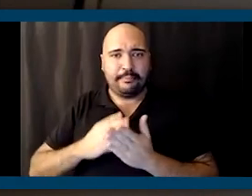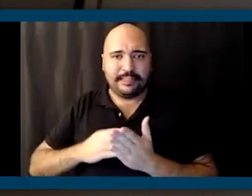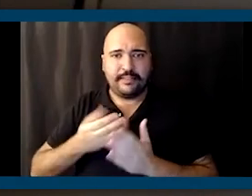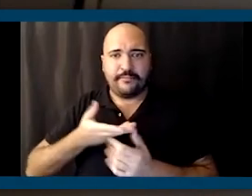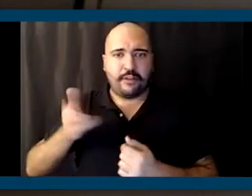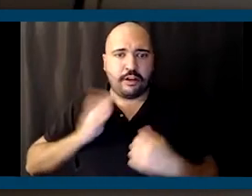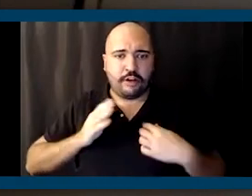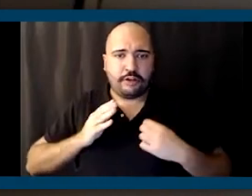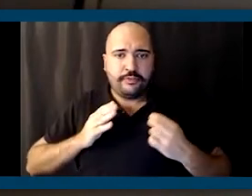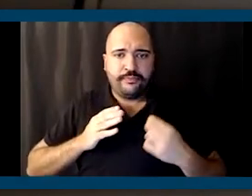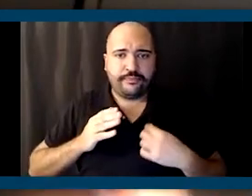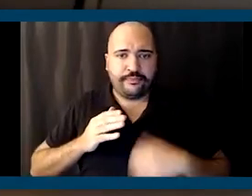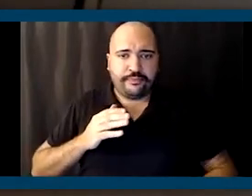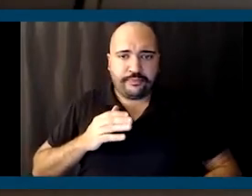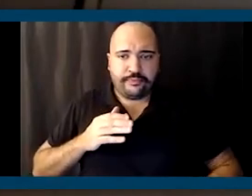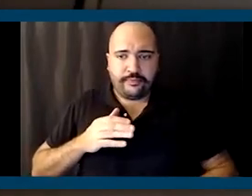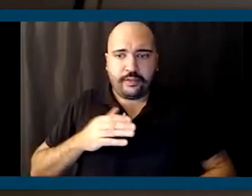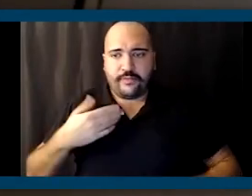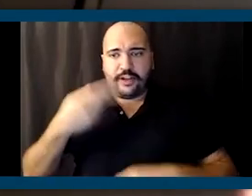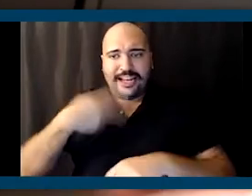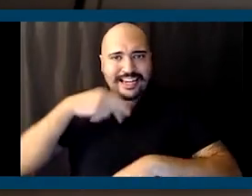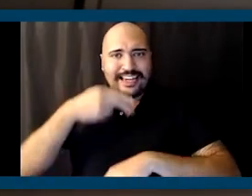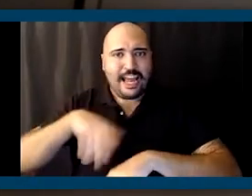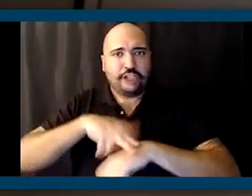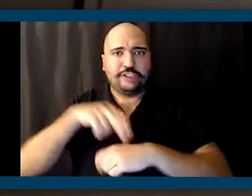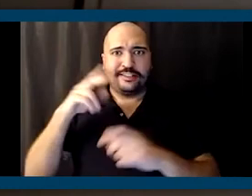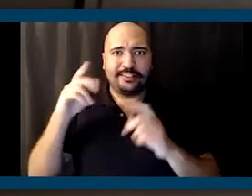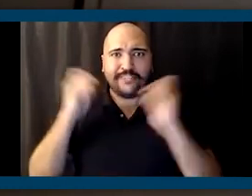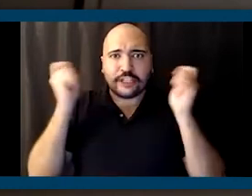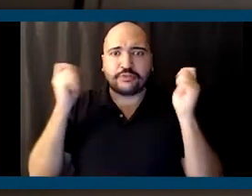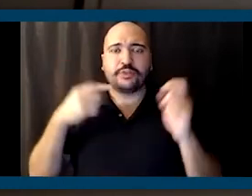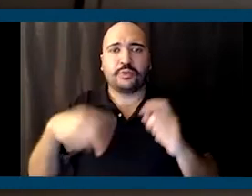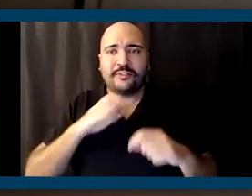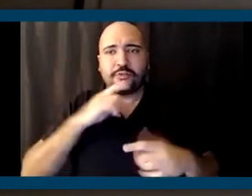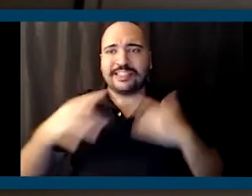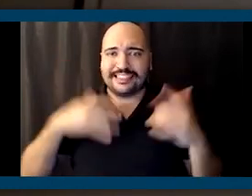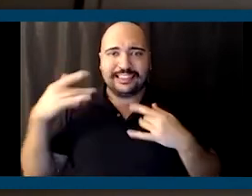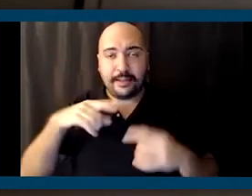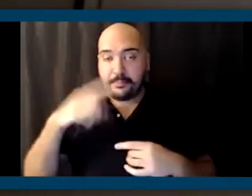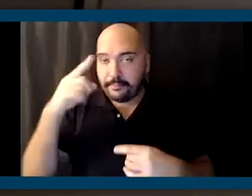our national victories. And you have to really excite black women voters.